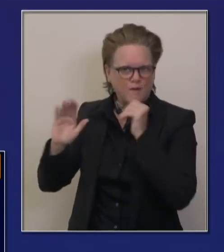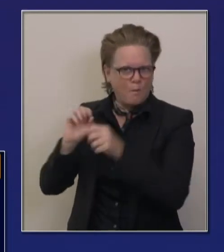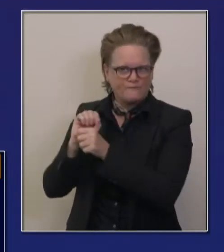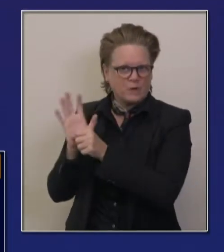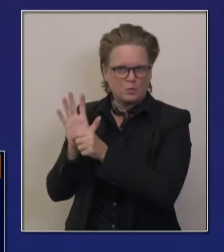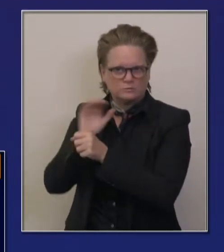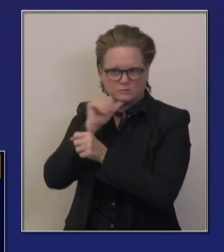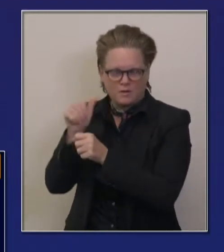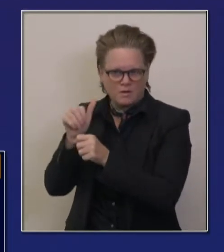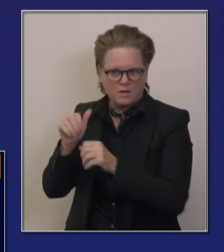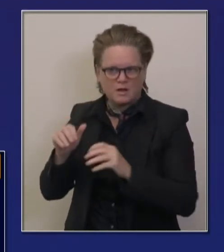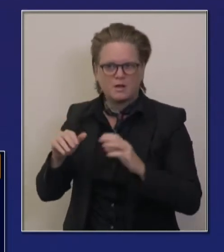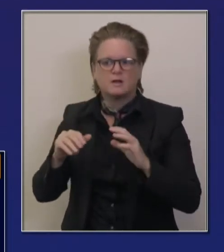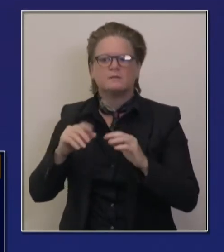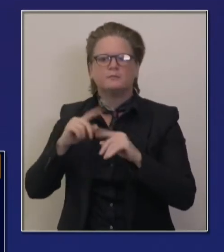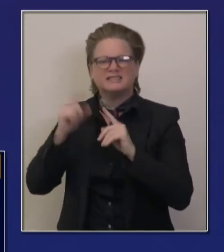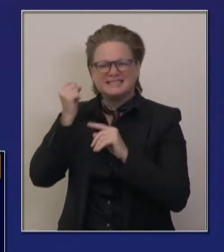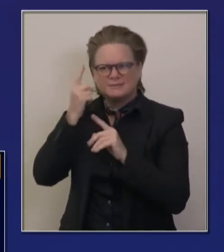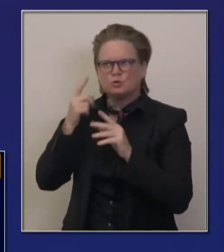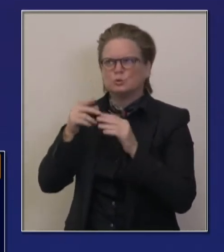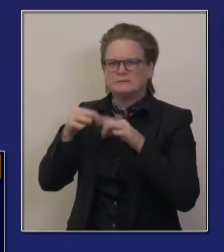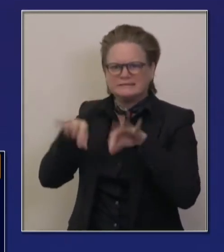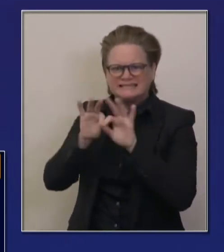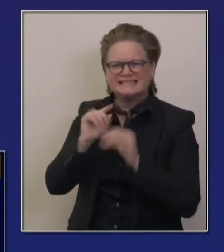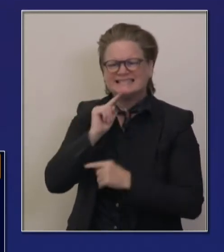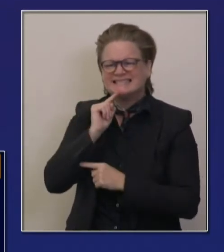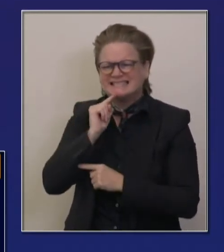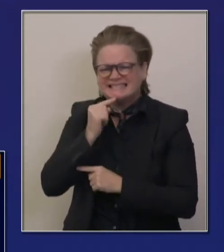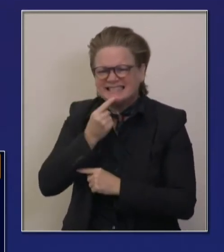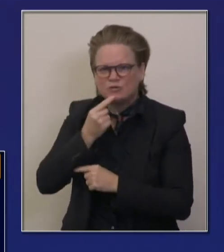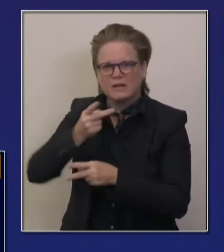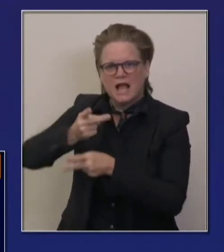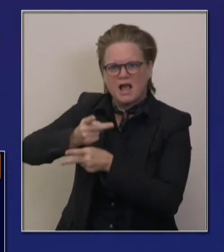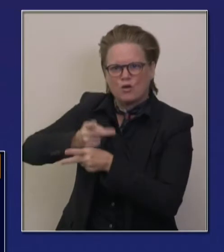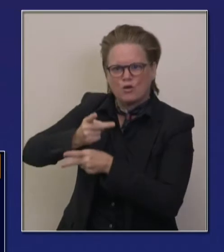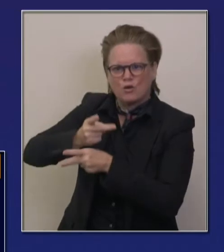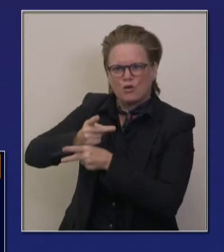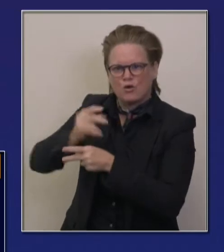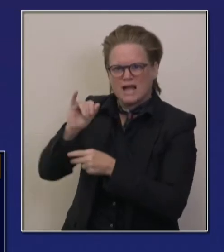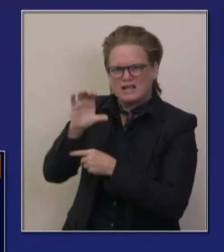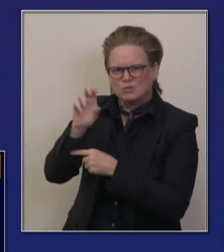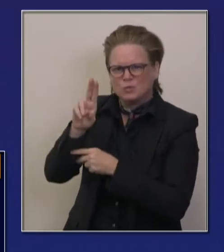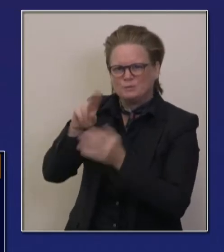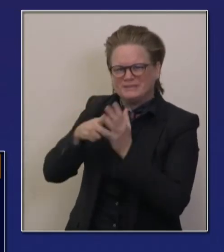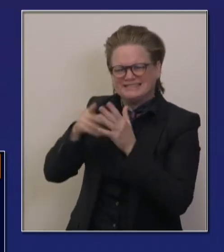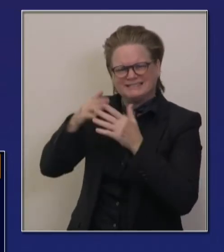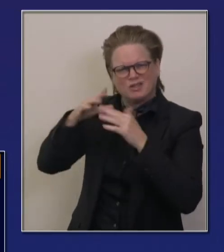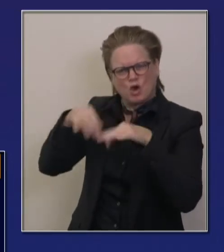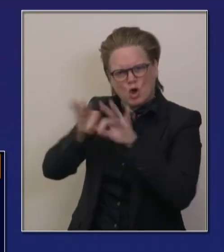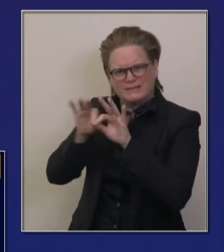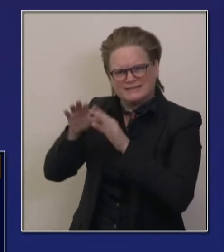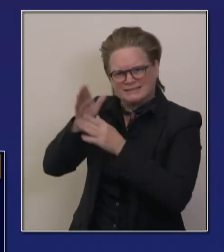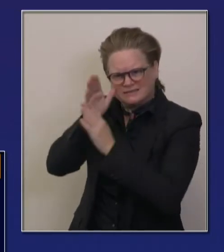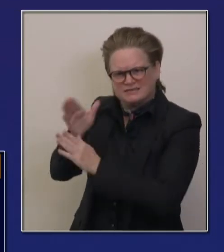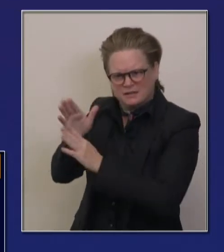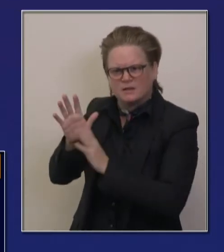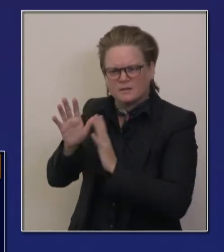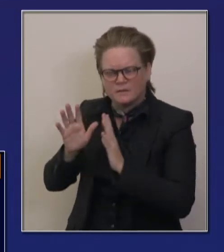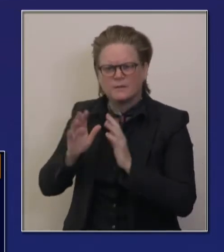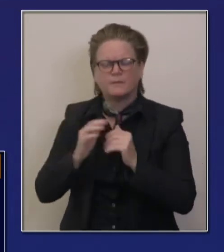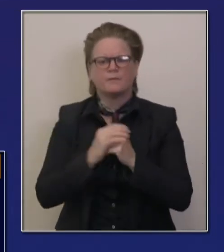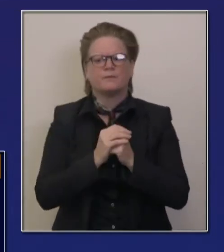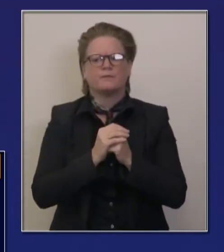You can see now as a state, this is again in the aggregate. We don't live in the aggregate, but this is in the aggregate